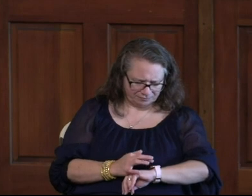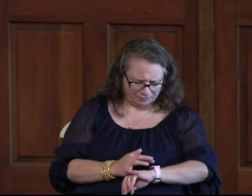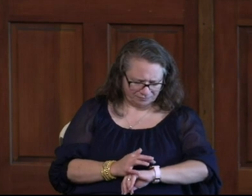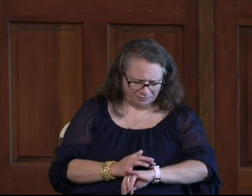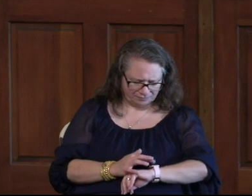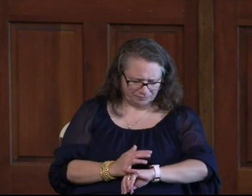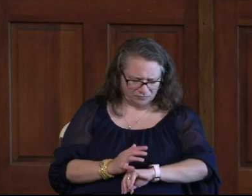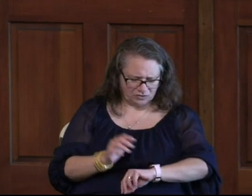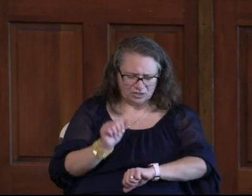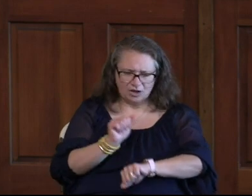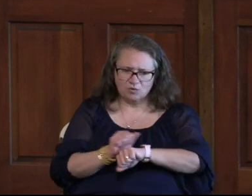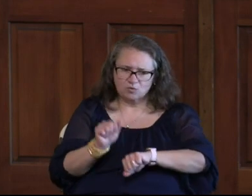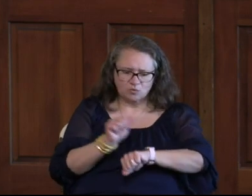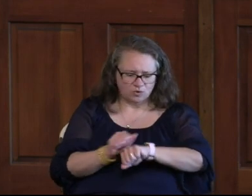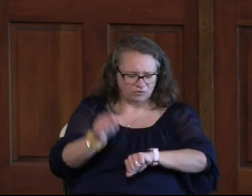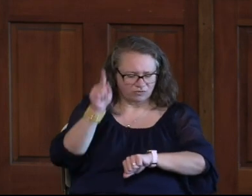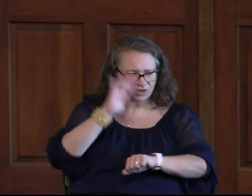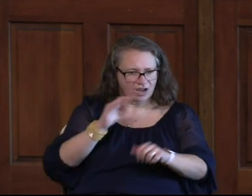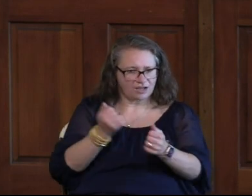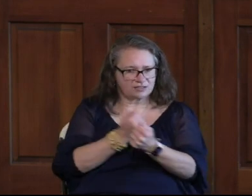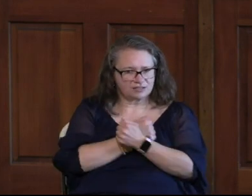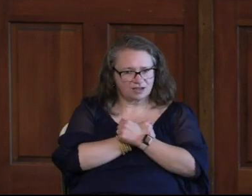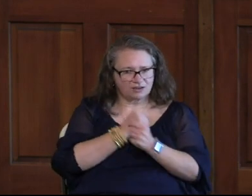We Don't Work For God's Love Do We